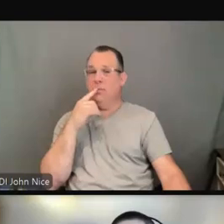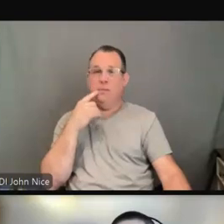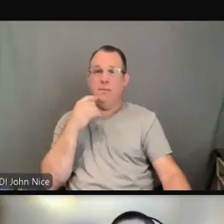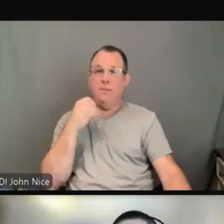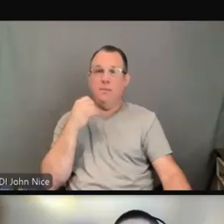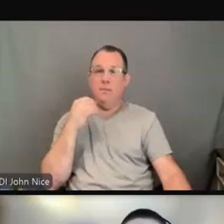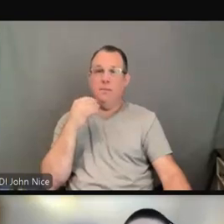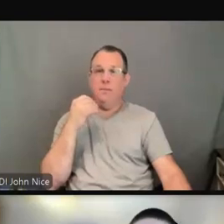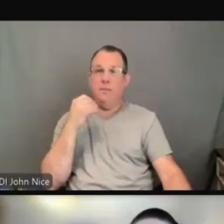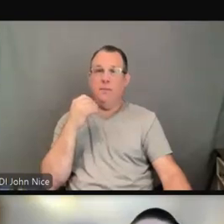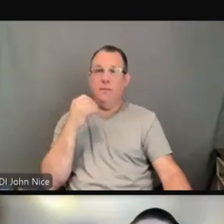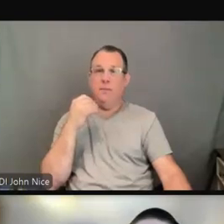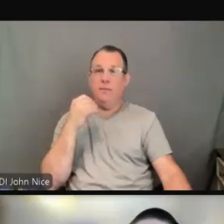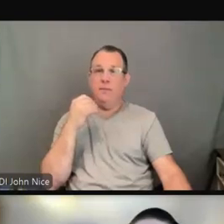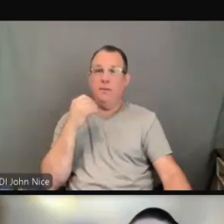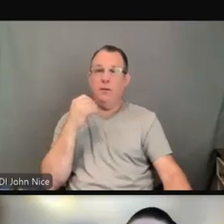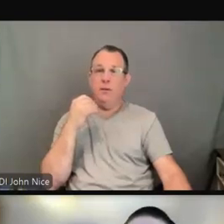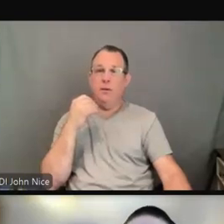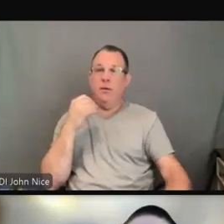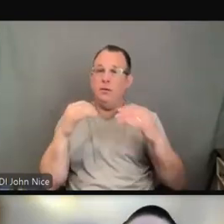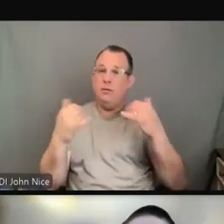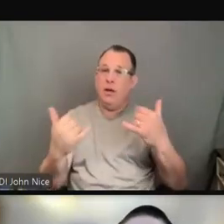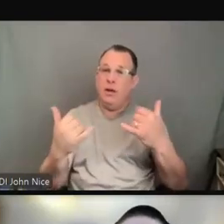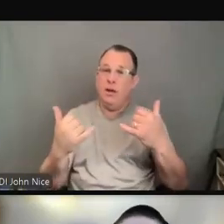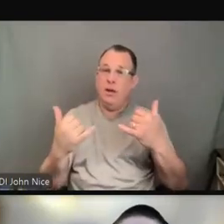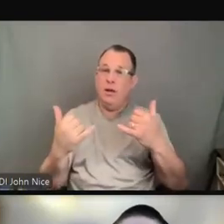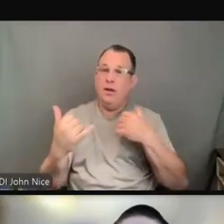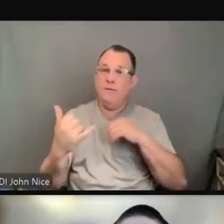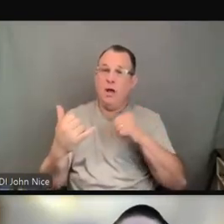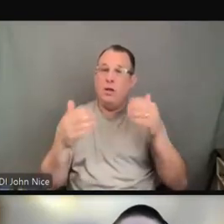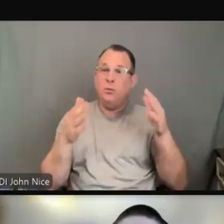but I'm going to let her come in and while we're doing that, I'll ask the next question.